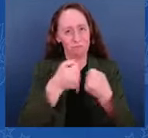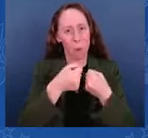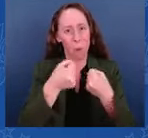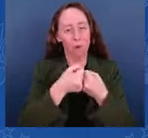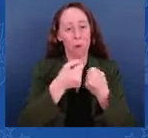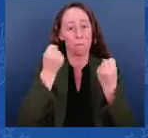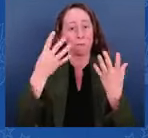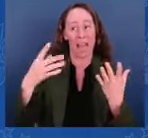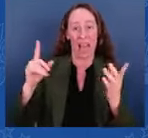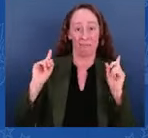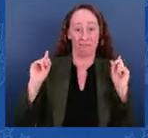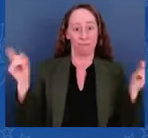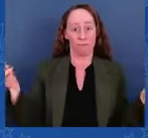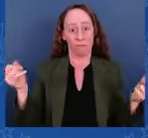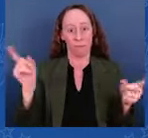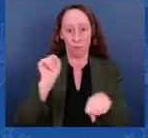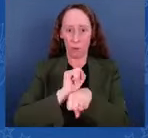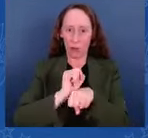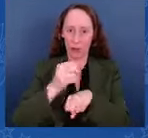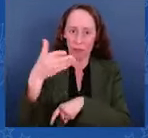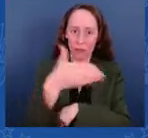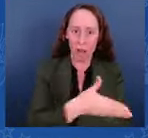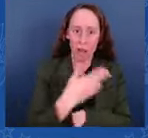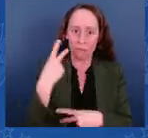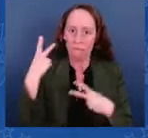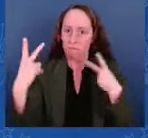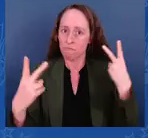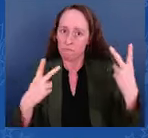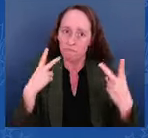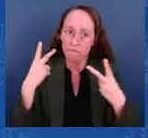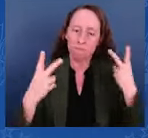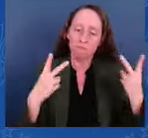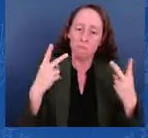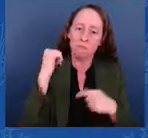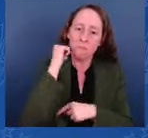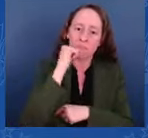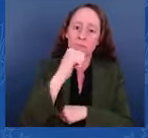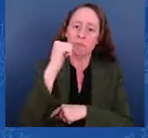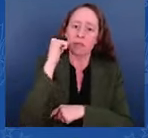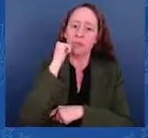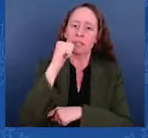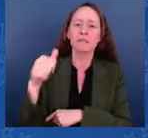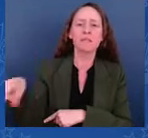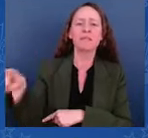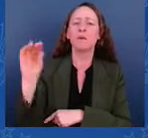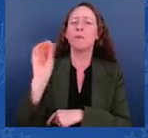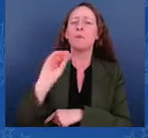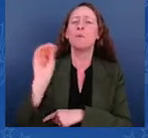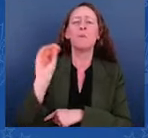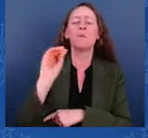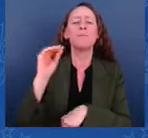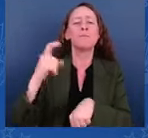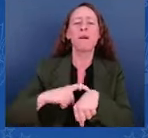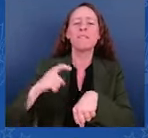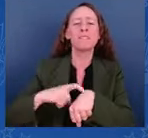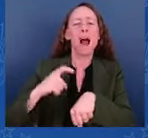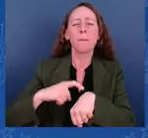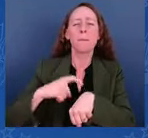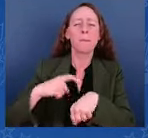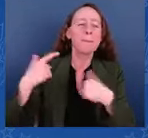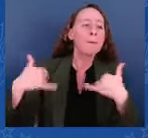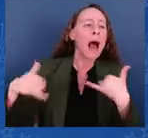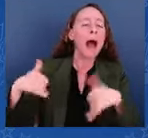about it. They don't have time for the games played in Washington, and neither do the American people. So, today,